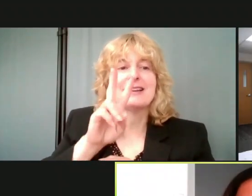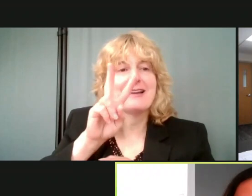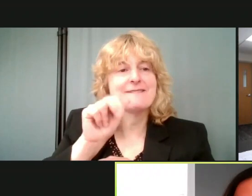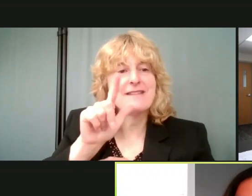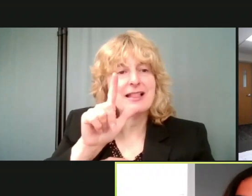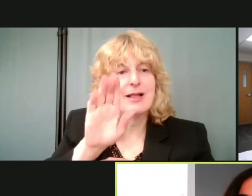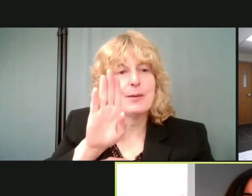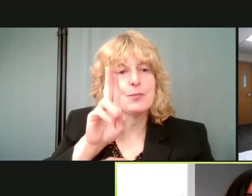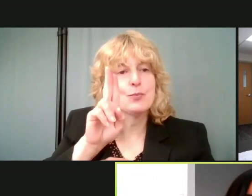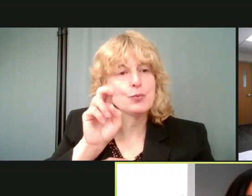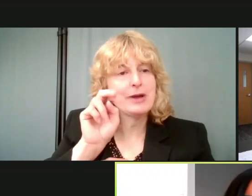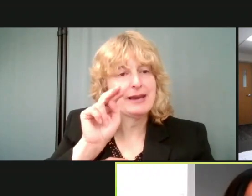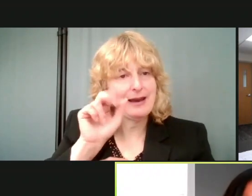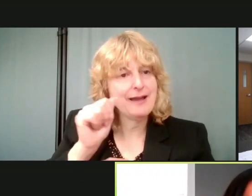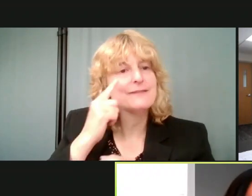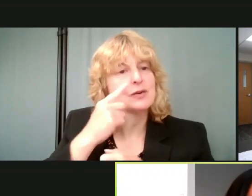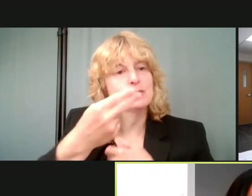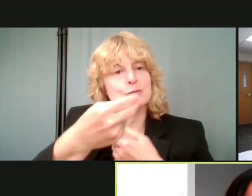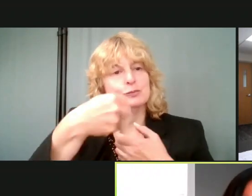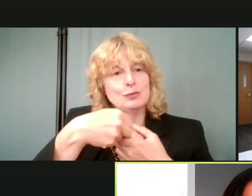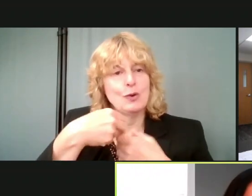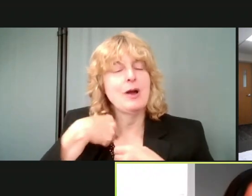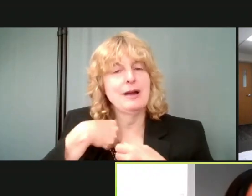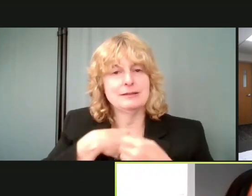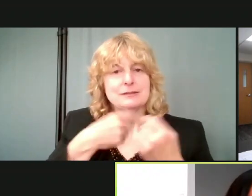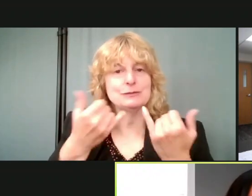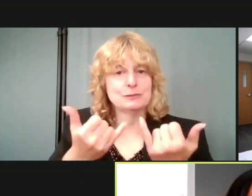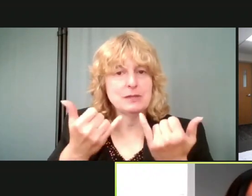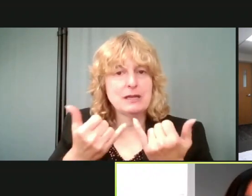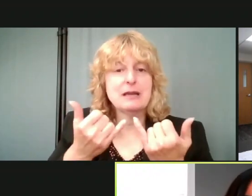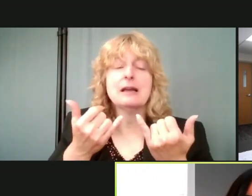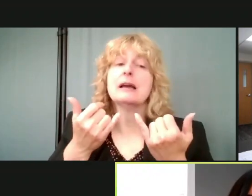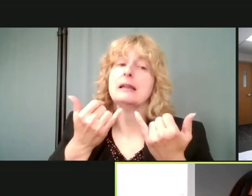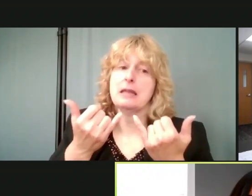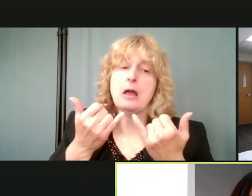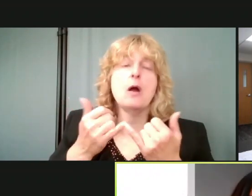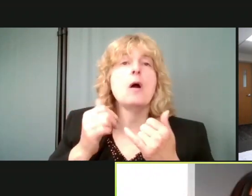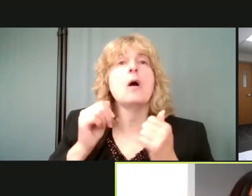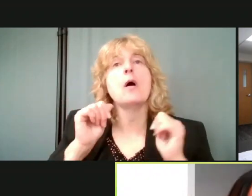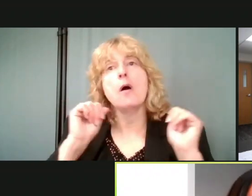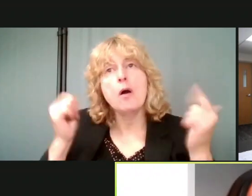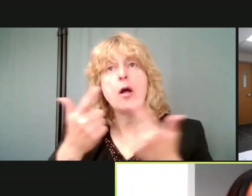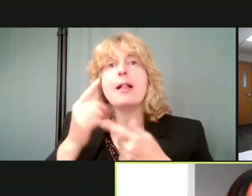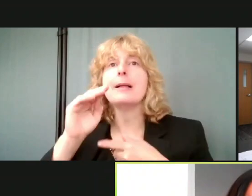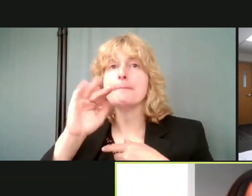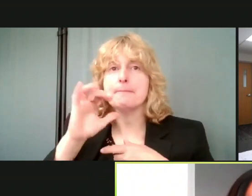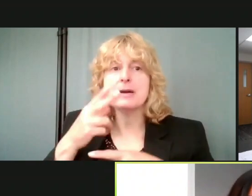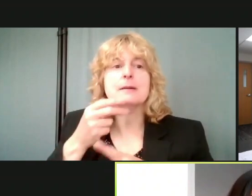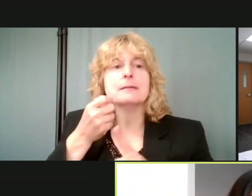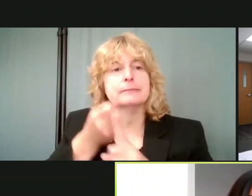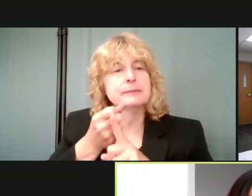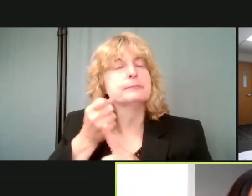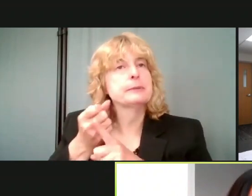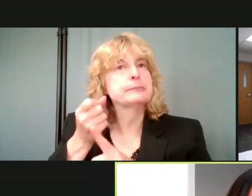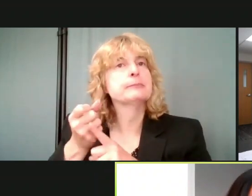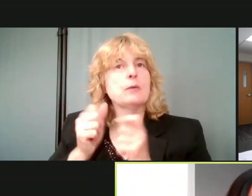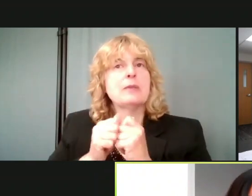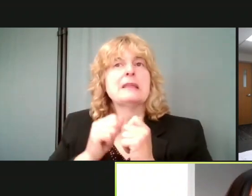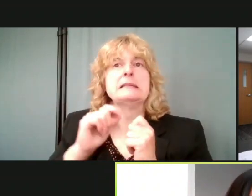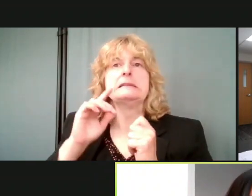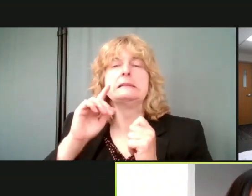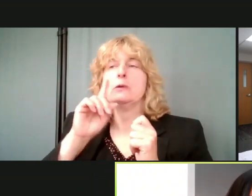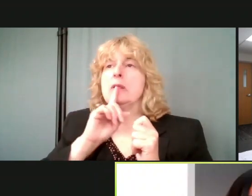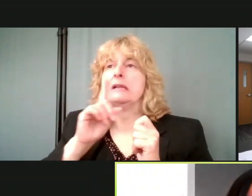today. Um, you know, right now, south or all of Michigan has been hit with some pretty severe weather. You know, we keep having really bad